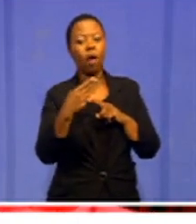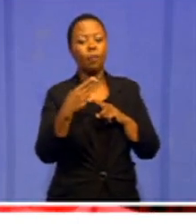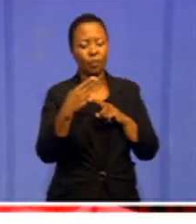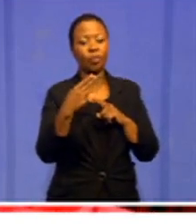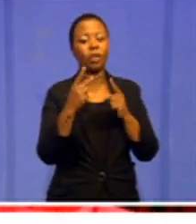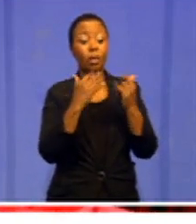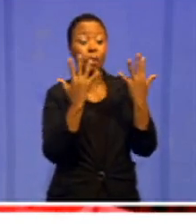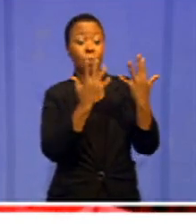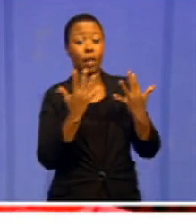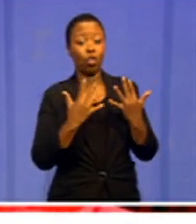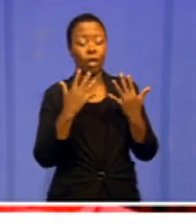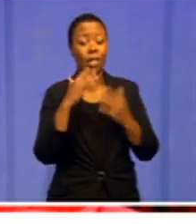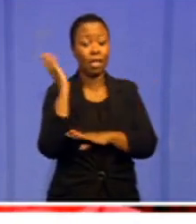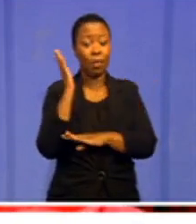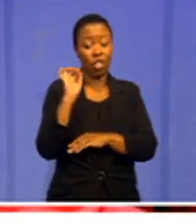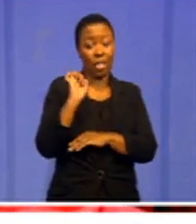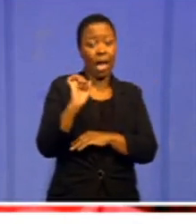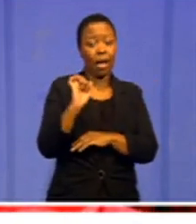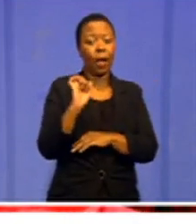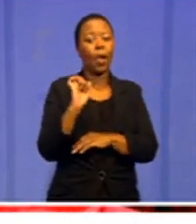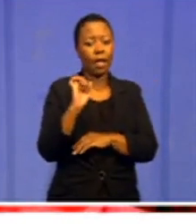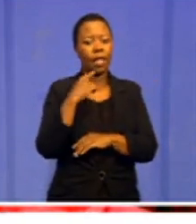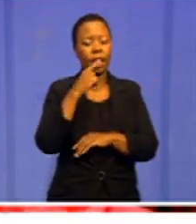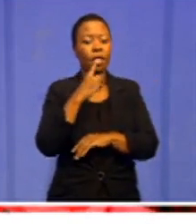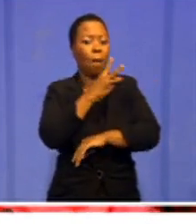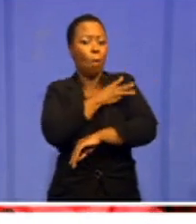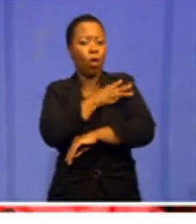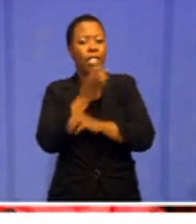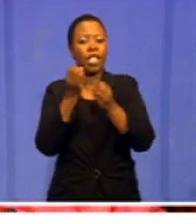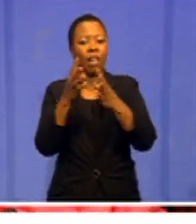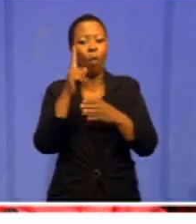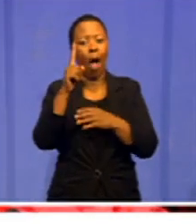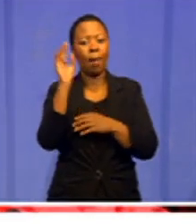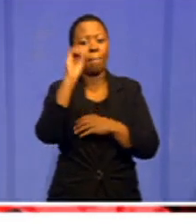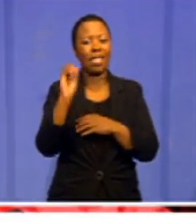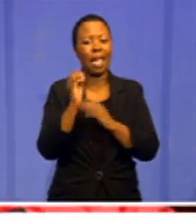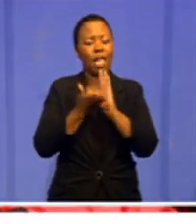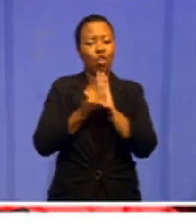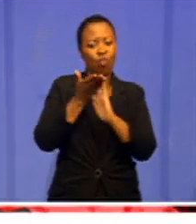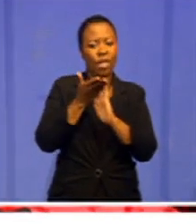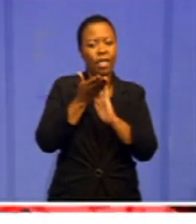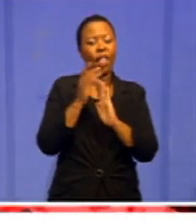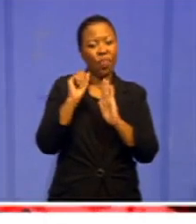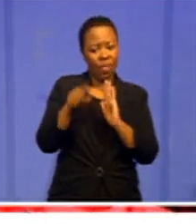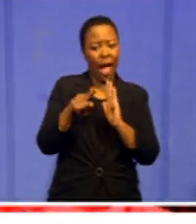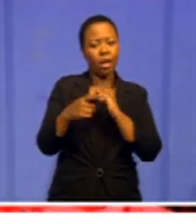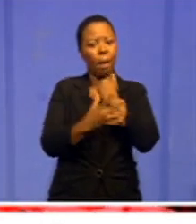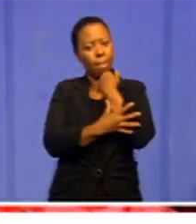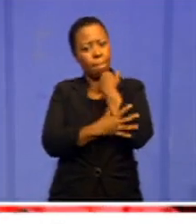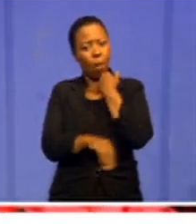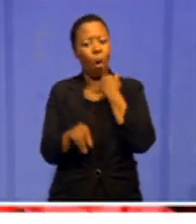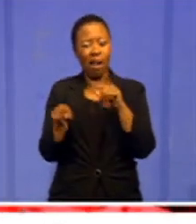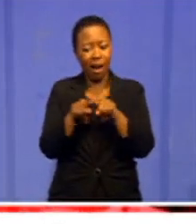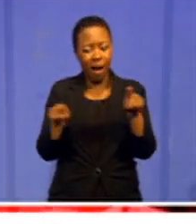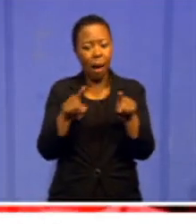gave the bosses a 1% increase. Instead of paying the poor, taking the money to the